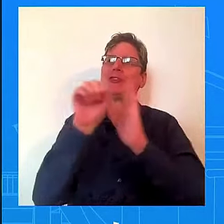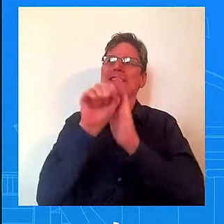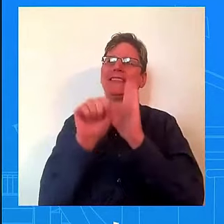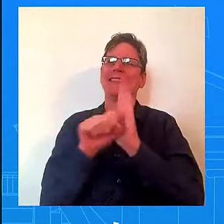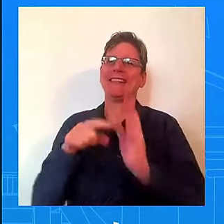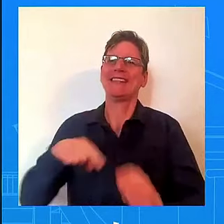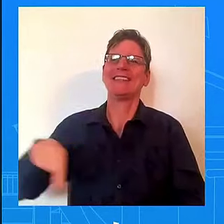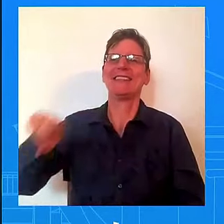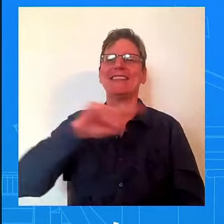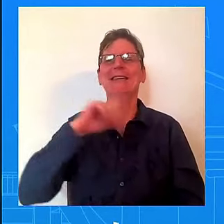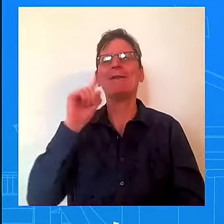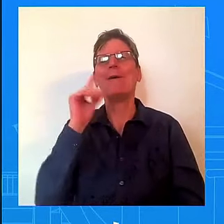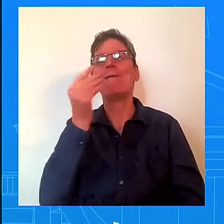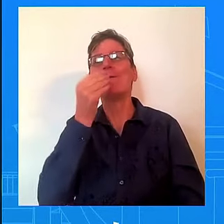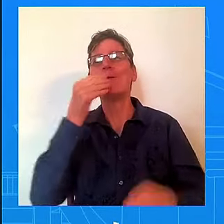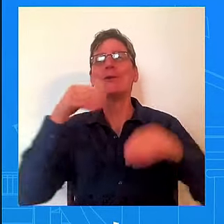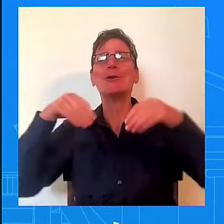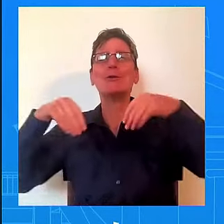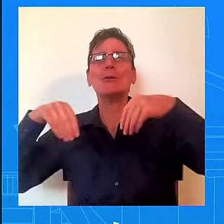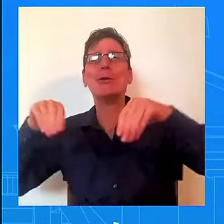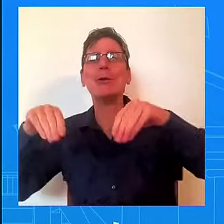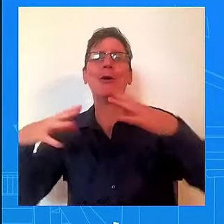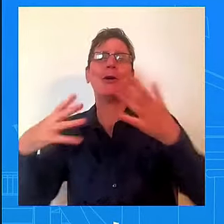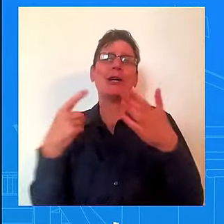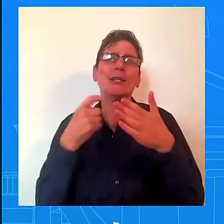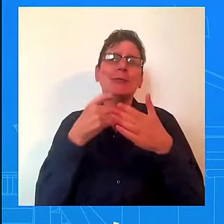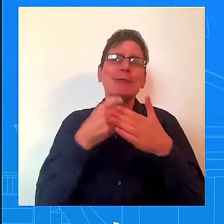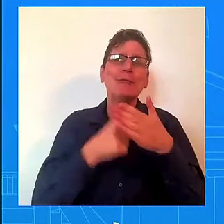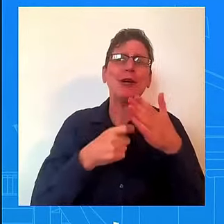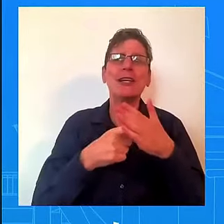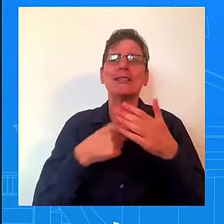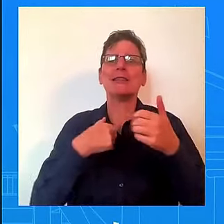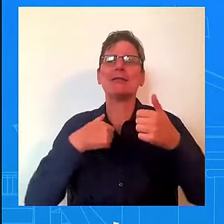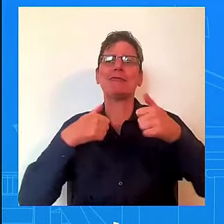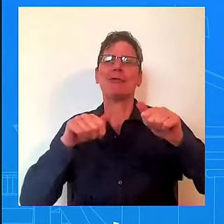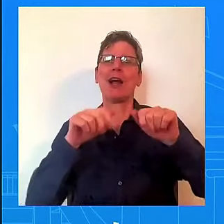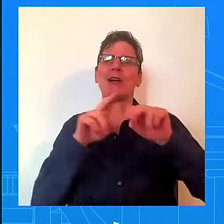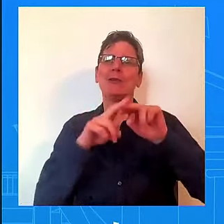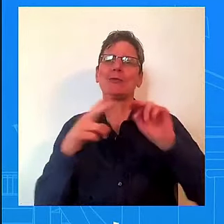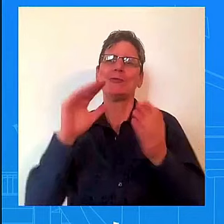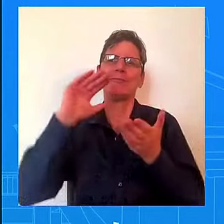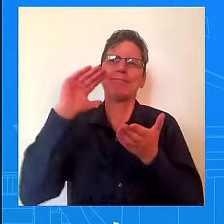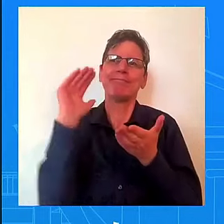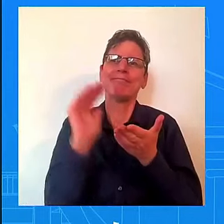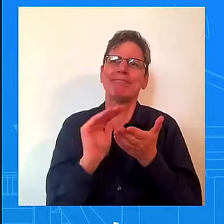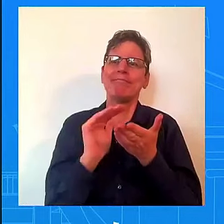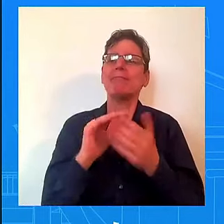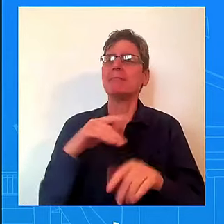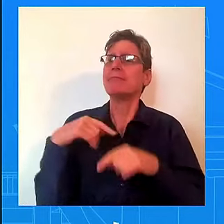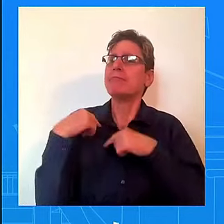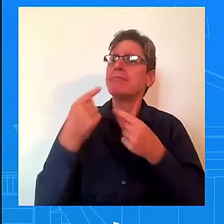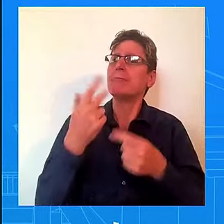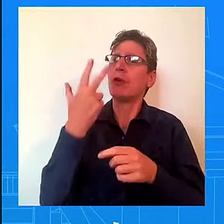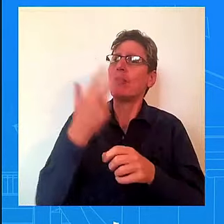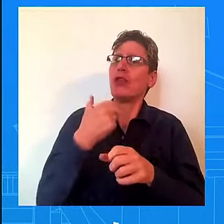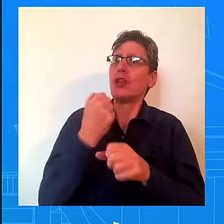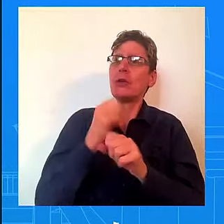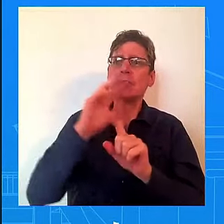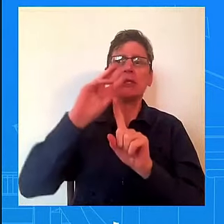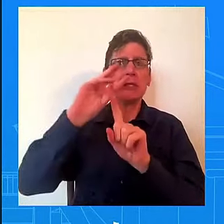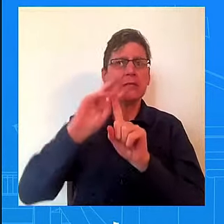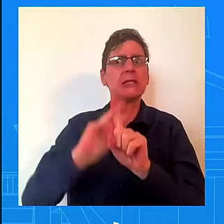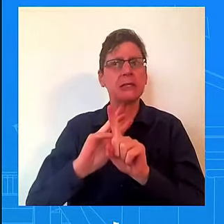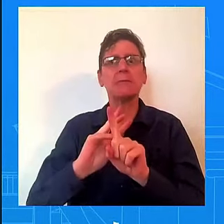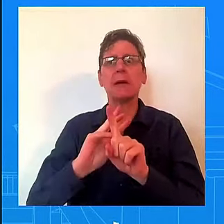is something that we have done in the past three and a half years in this administration. And so, obviously, it's something that we have focused on.